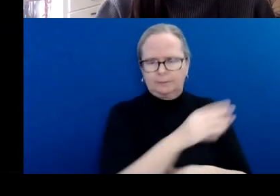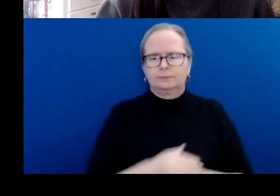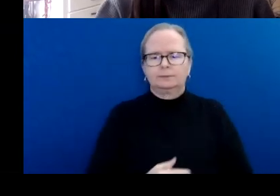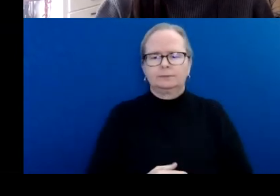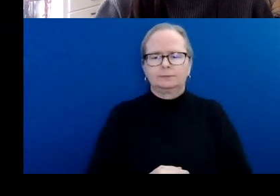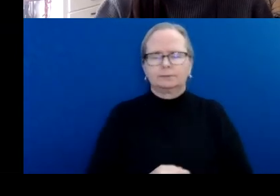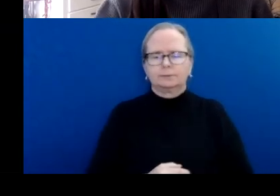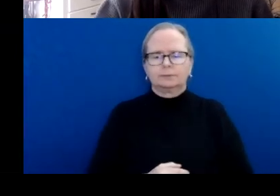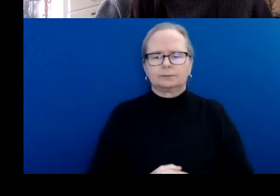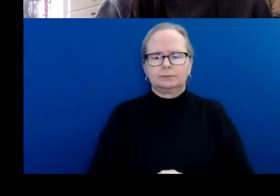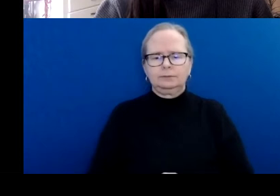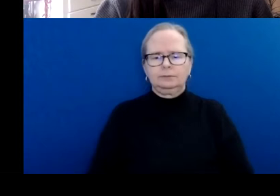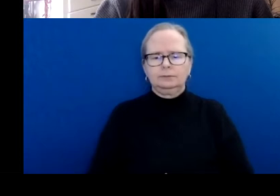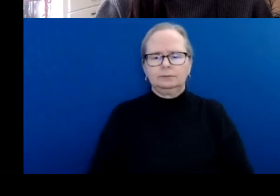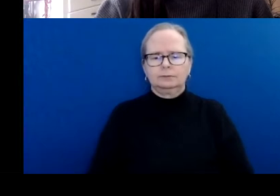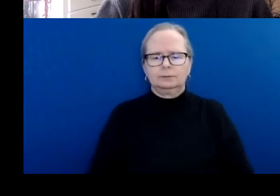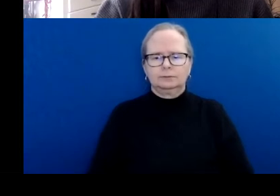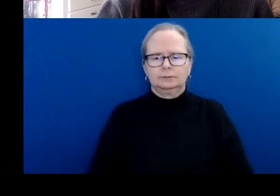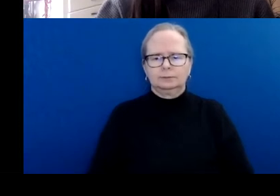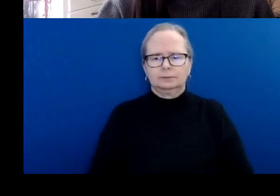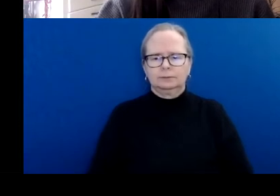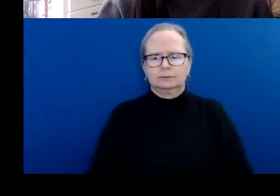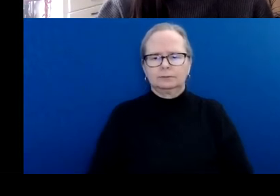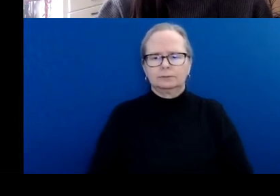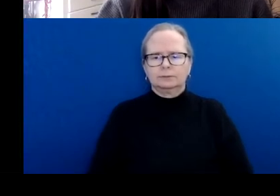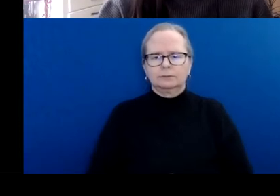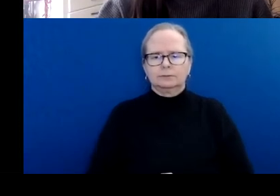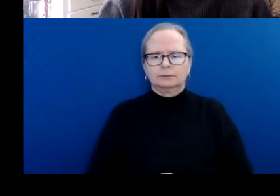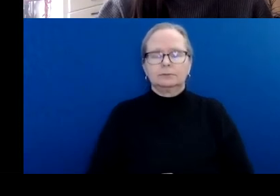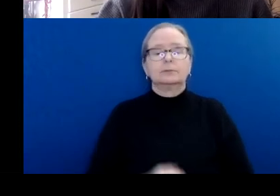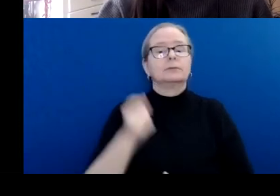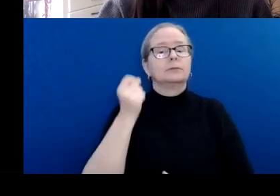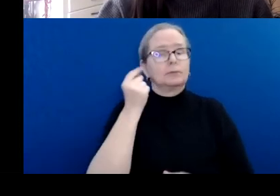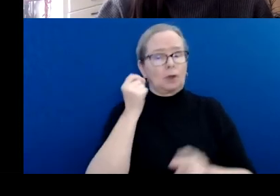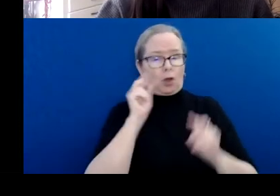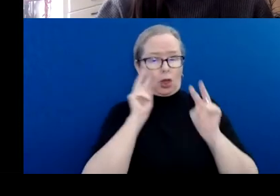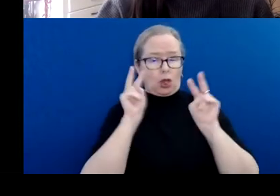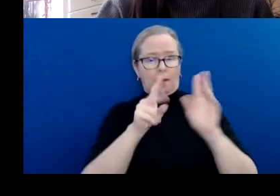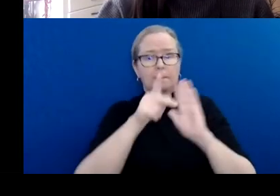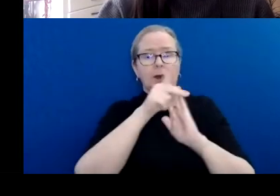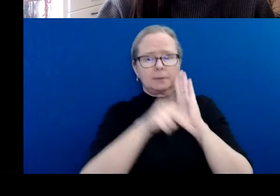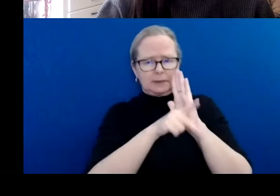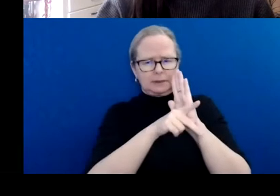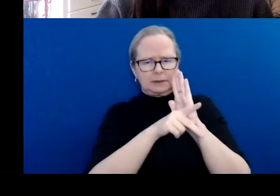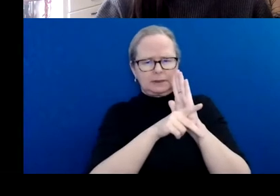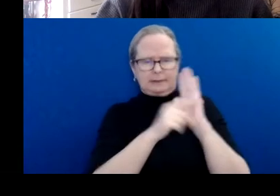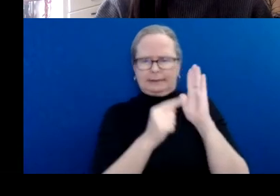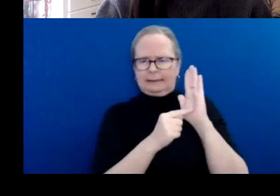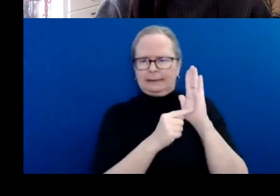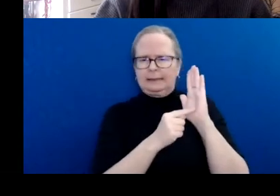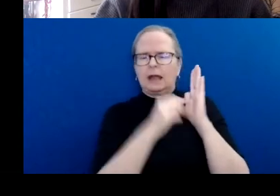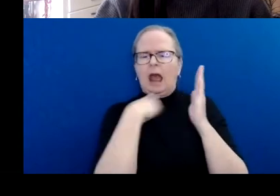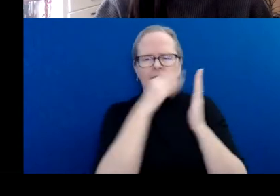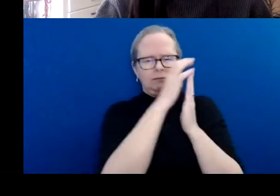Please view the application assistance policy for more information, including an outline of the maximum contribution